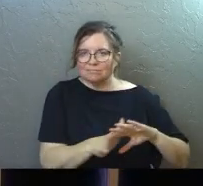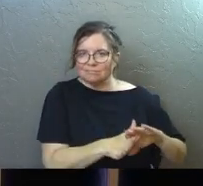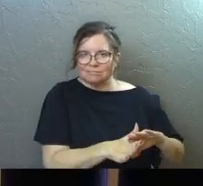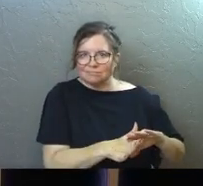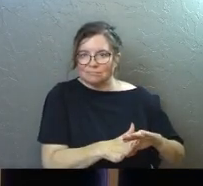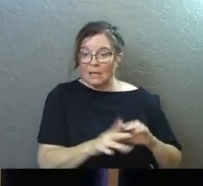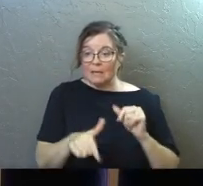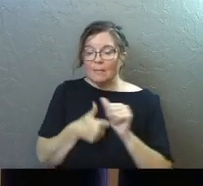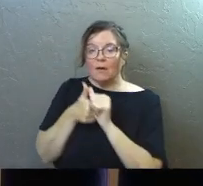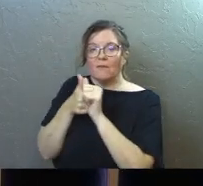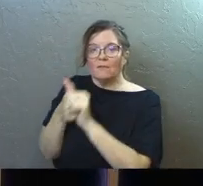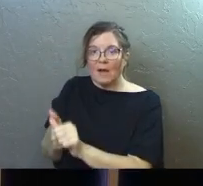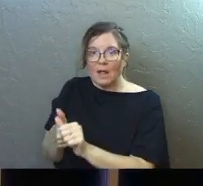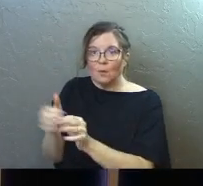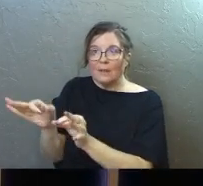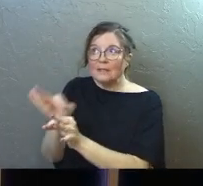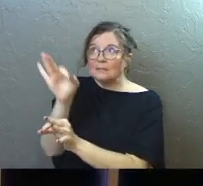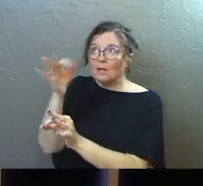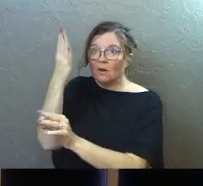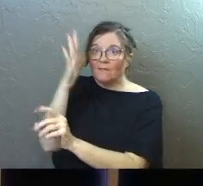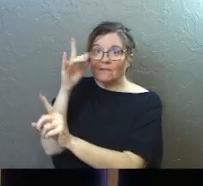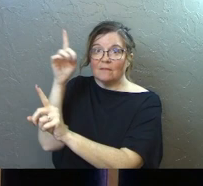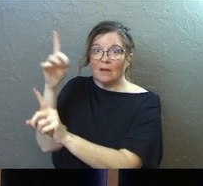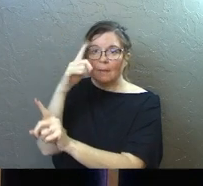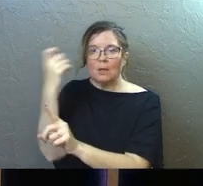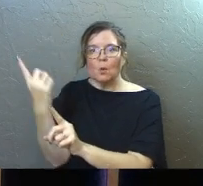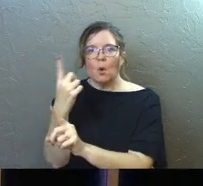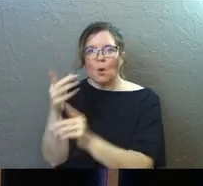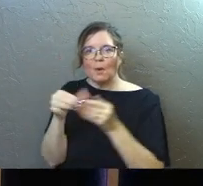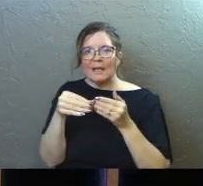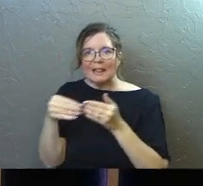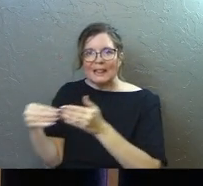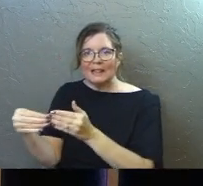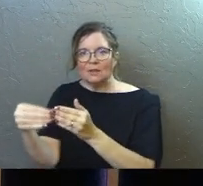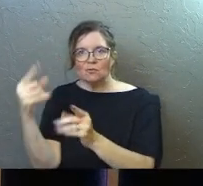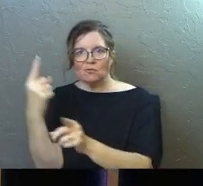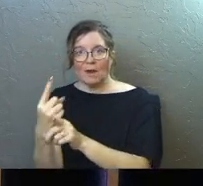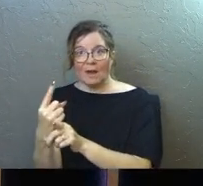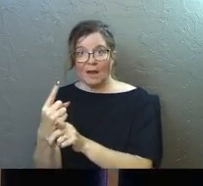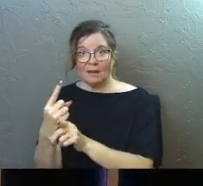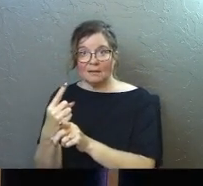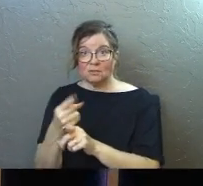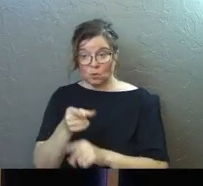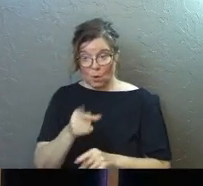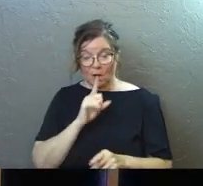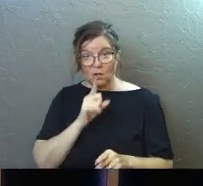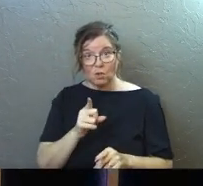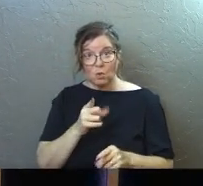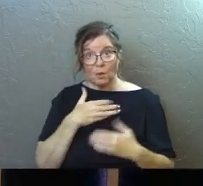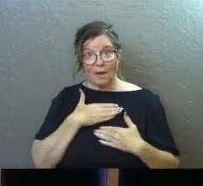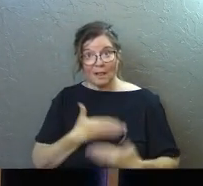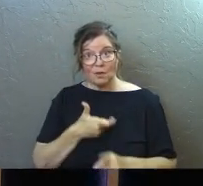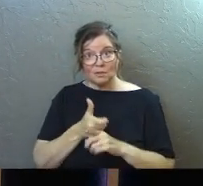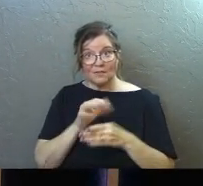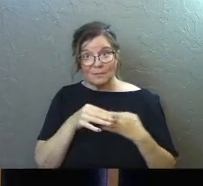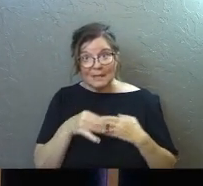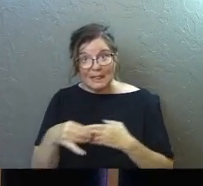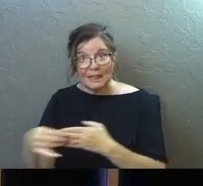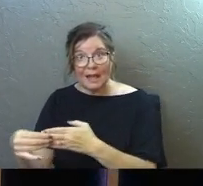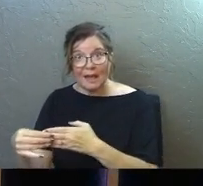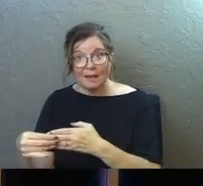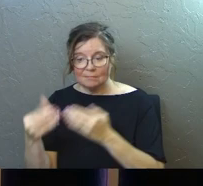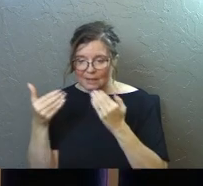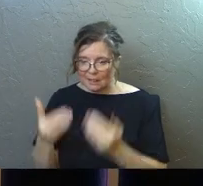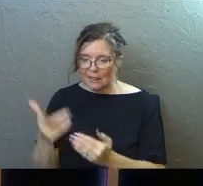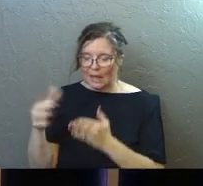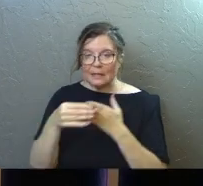It's about following the spirit because the spirit will always lead you right. Are you being led? You have to let him